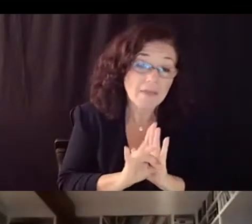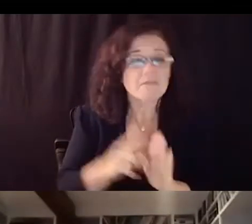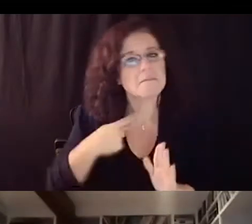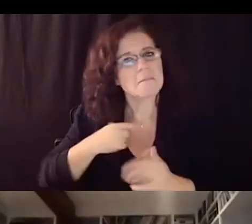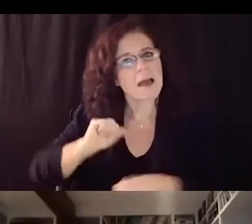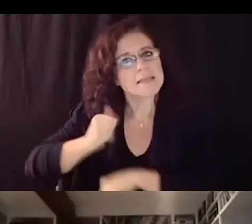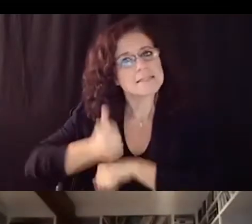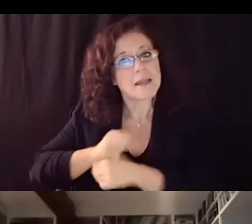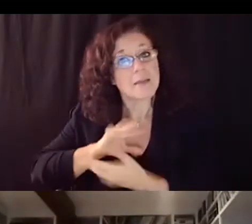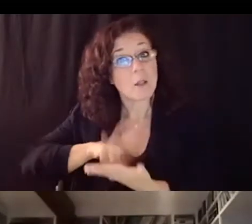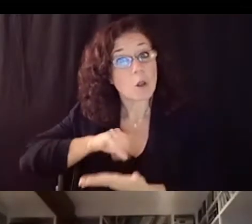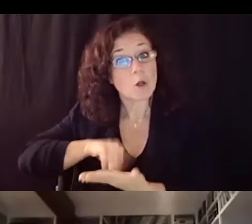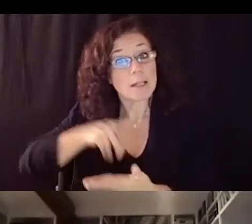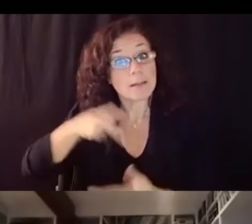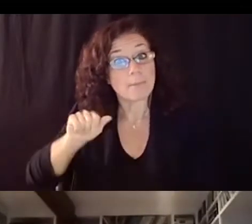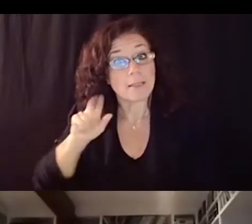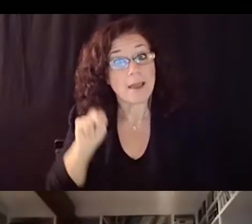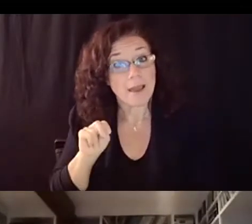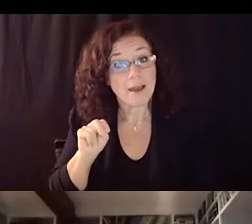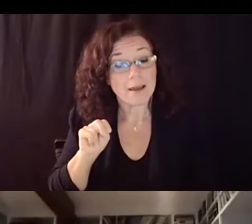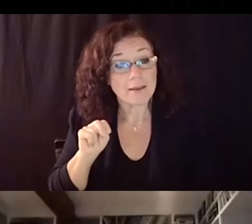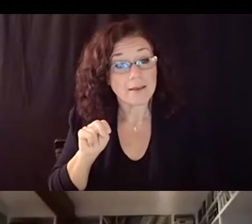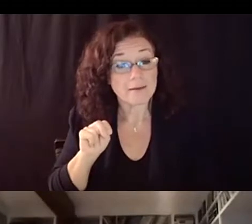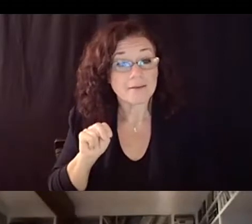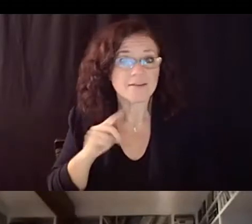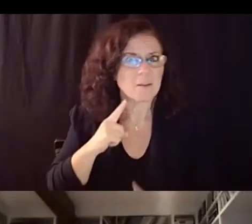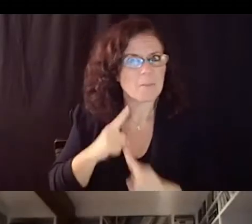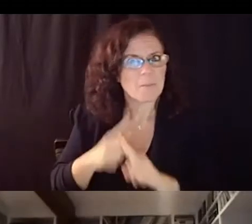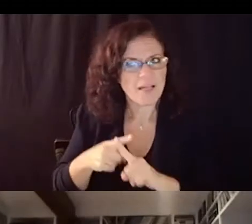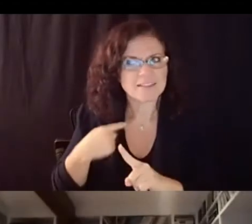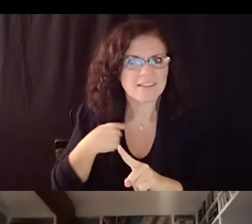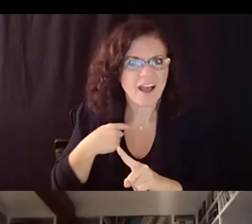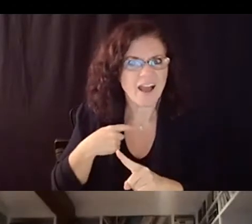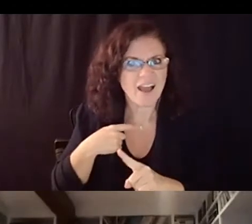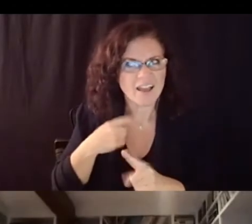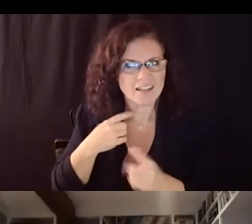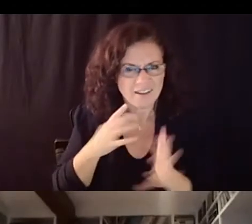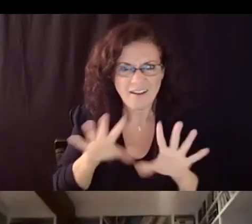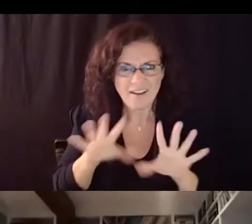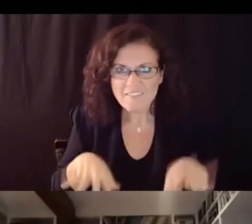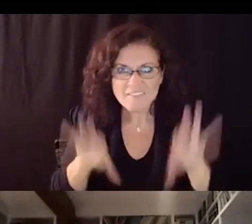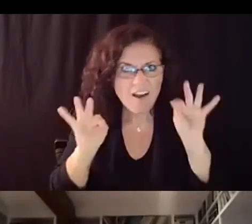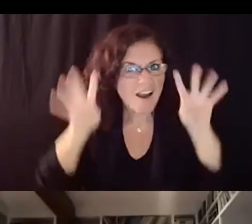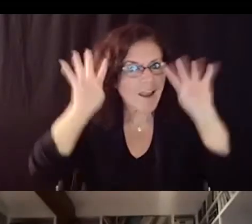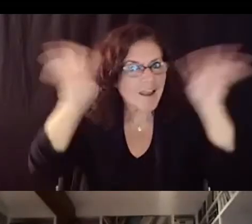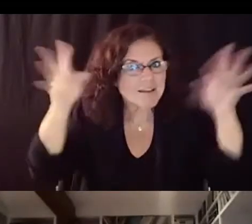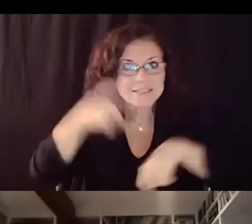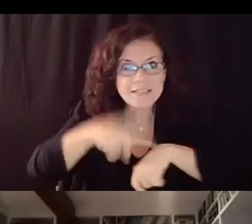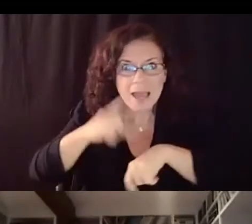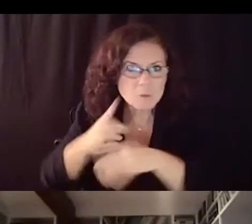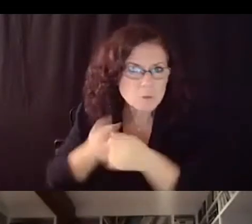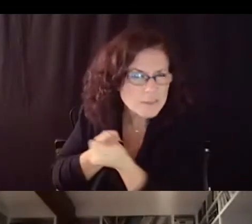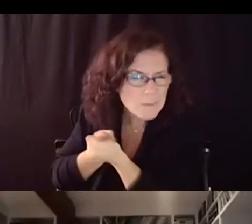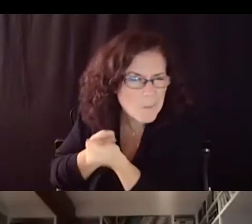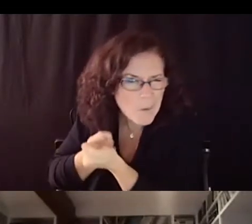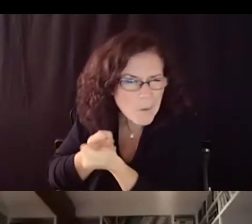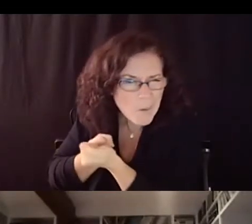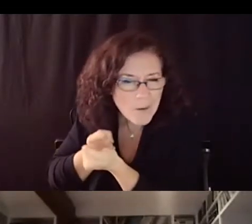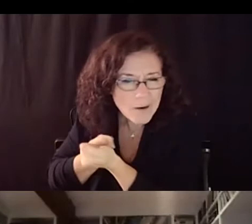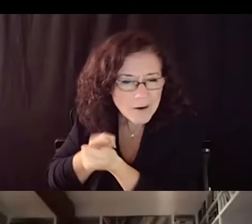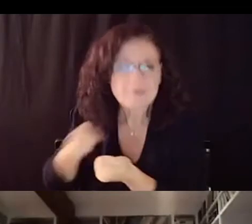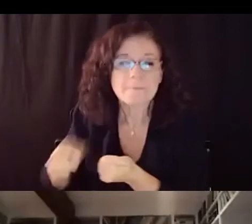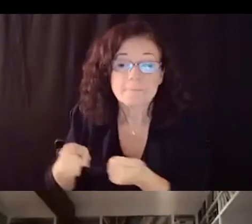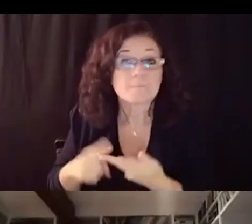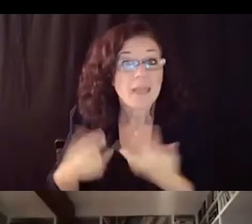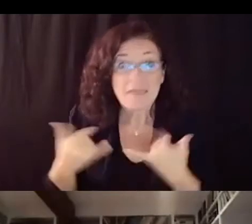theoretically somehow had an amazing amount of time to support them and my incoming students and they still don't get credit by